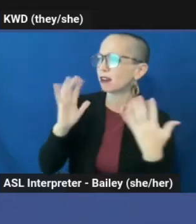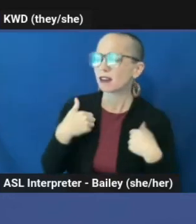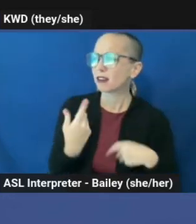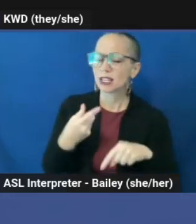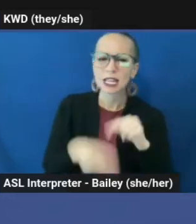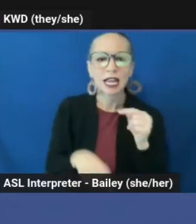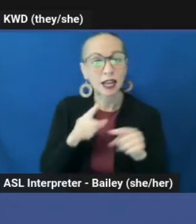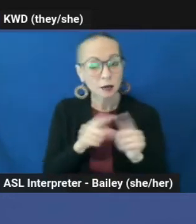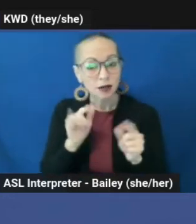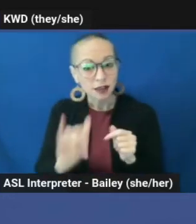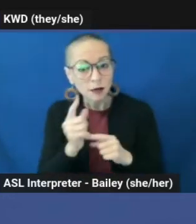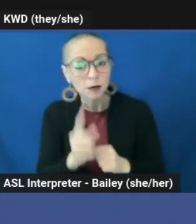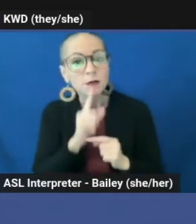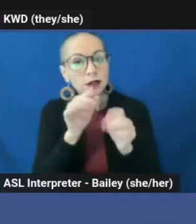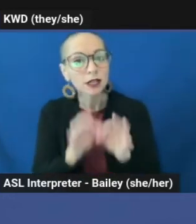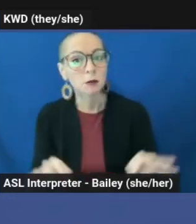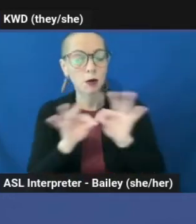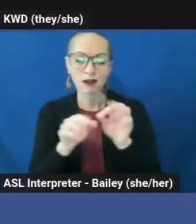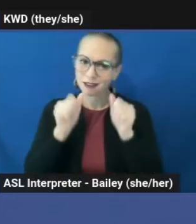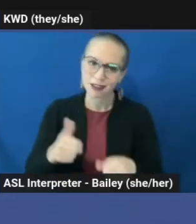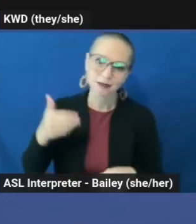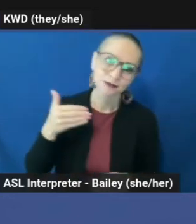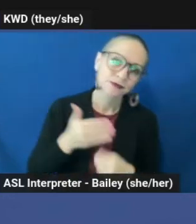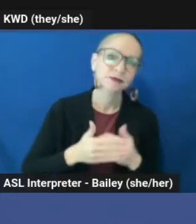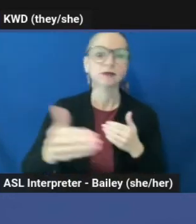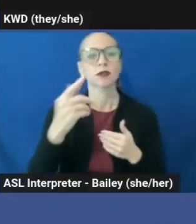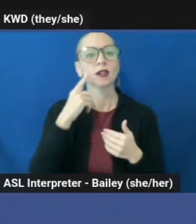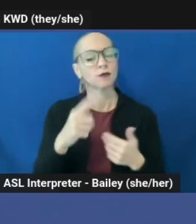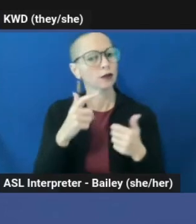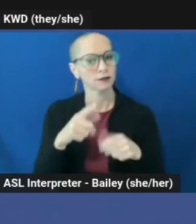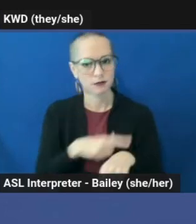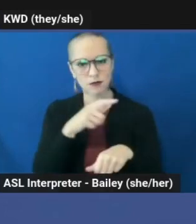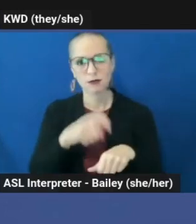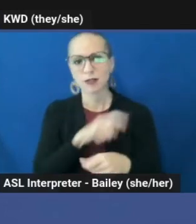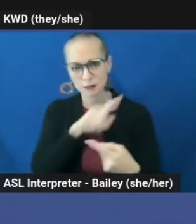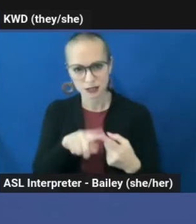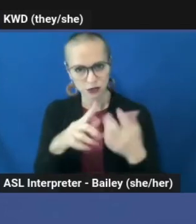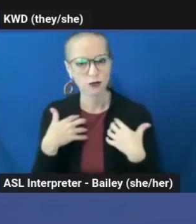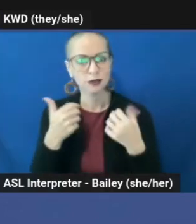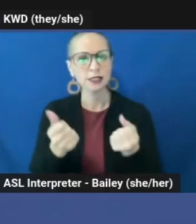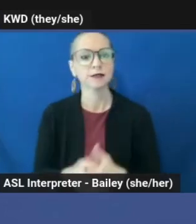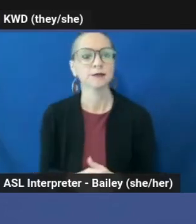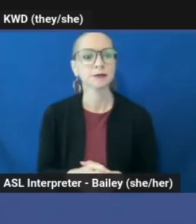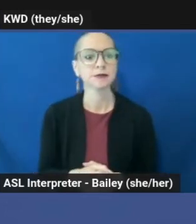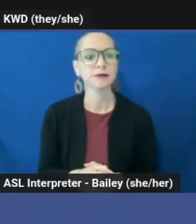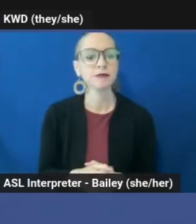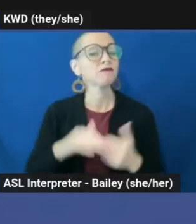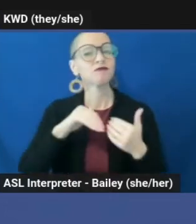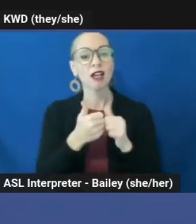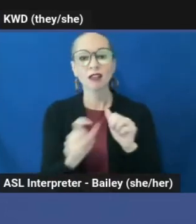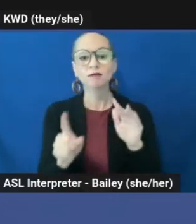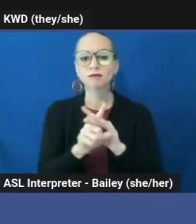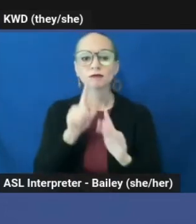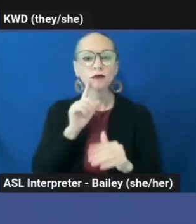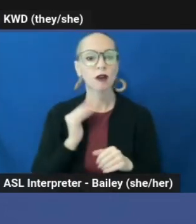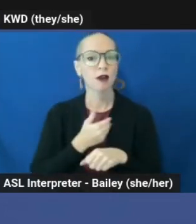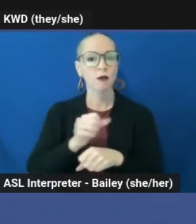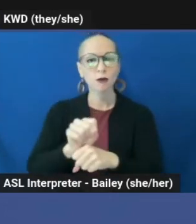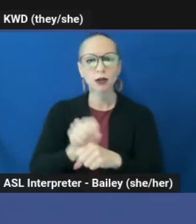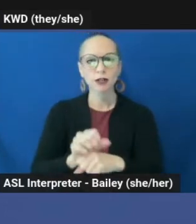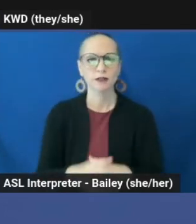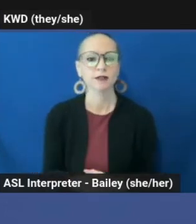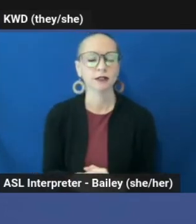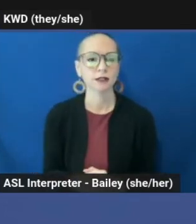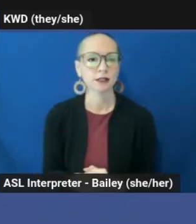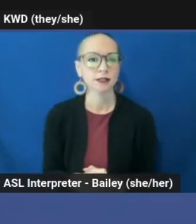this can go on for as long as it takes your own self to heal. How does grief appear in our work? So